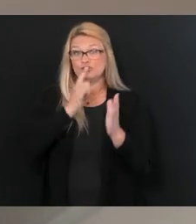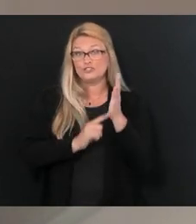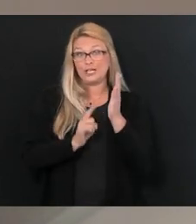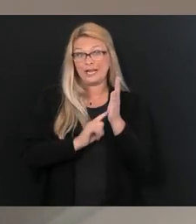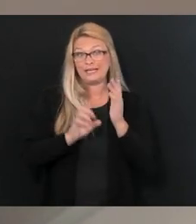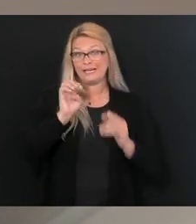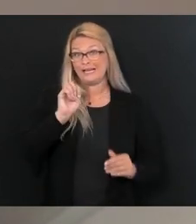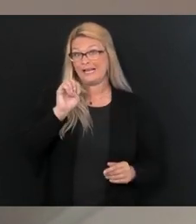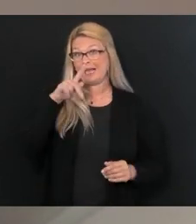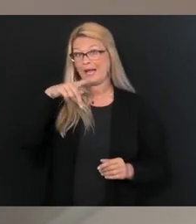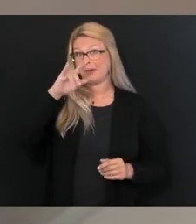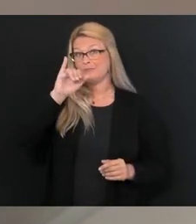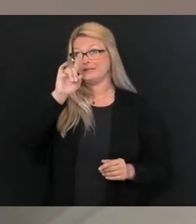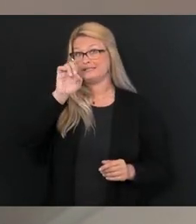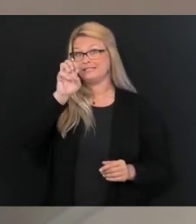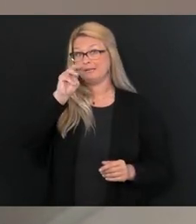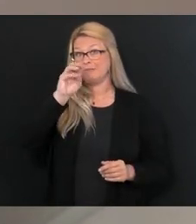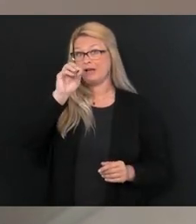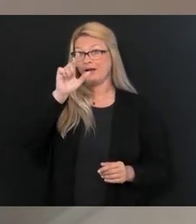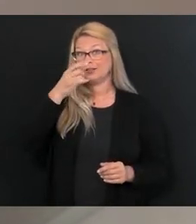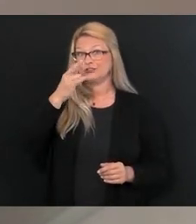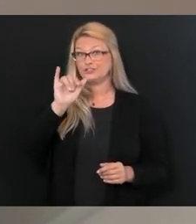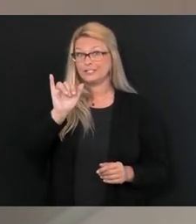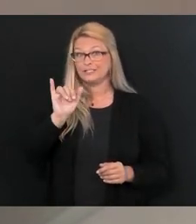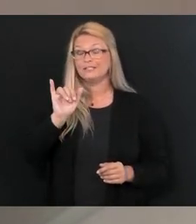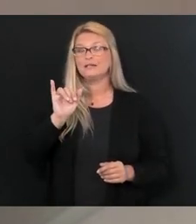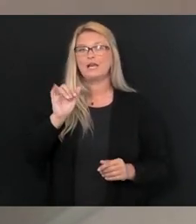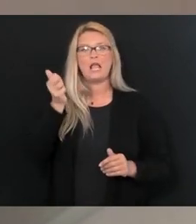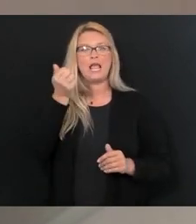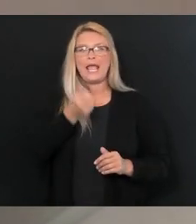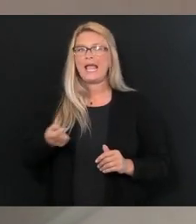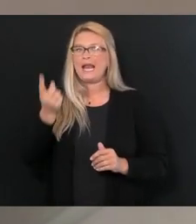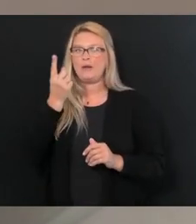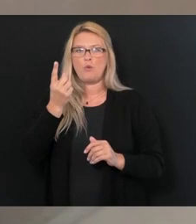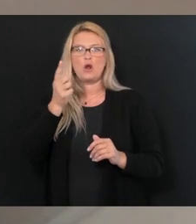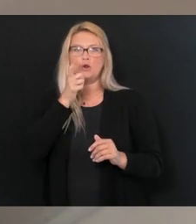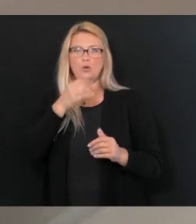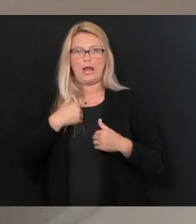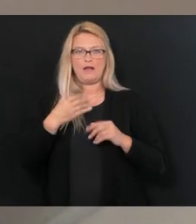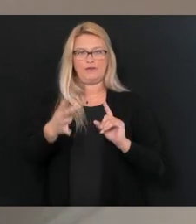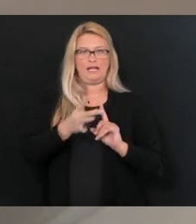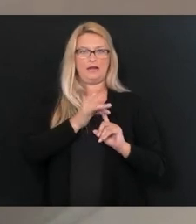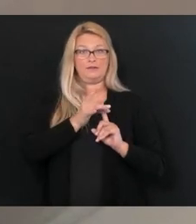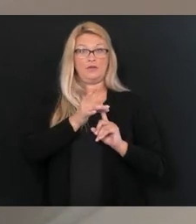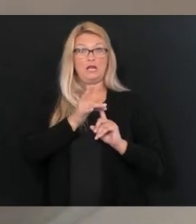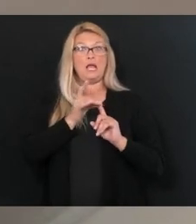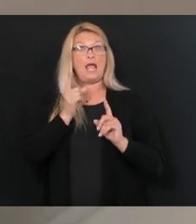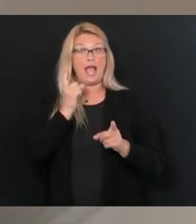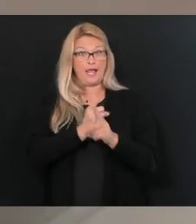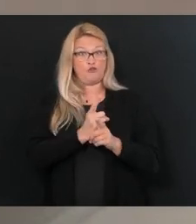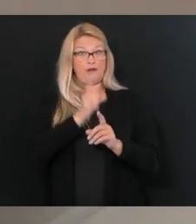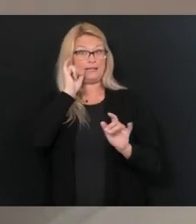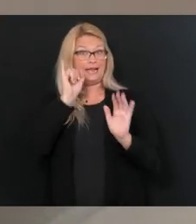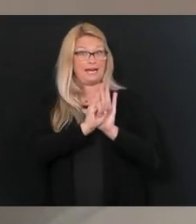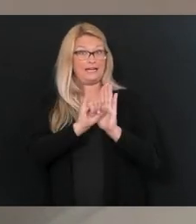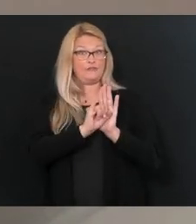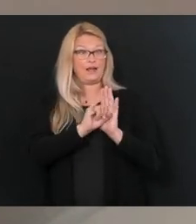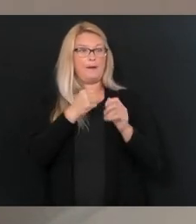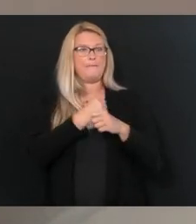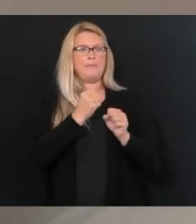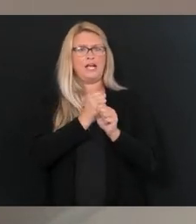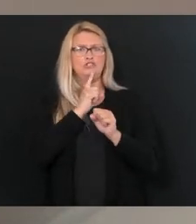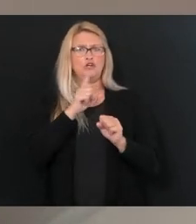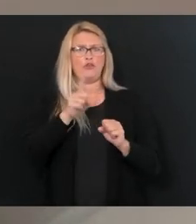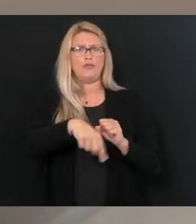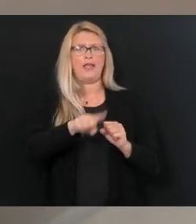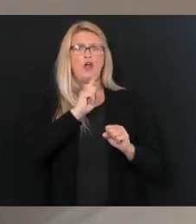epidemiology standpoint that everybody who's been infected, that we're correctly identifying those people recovered versus